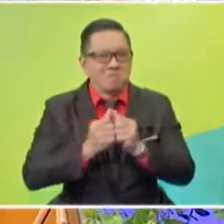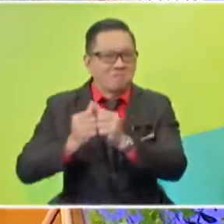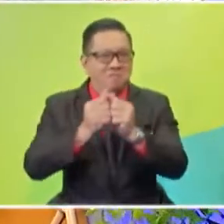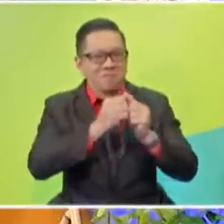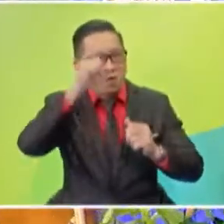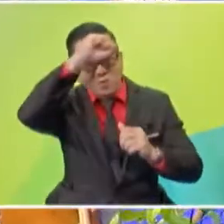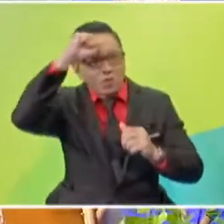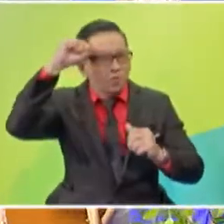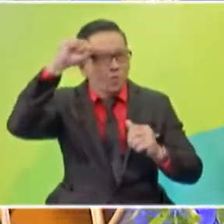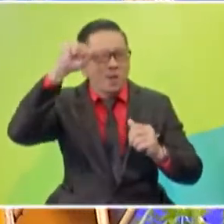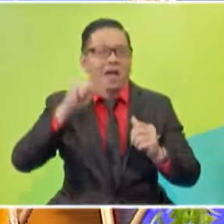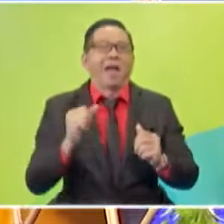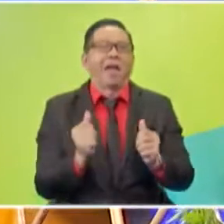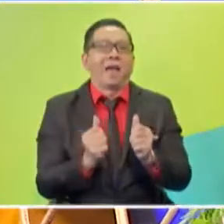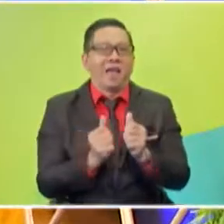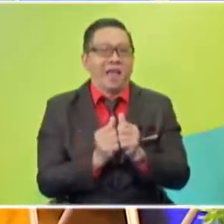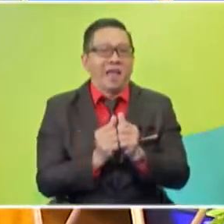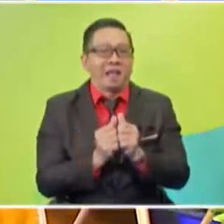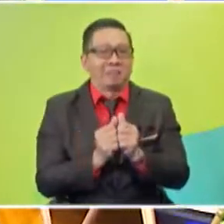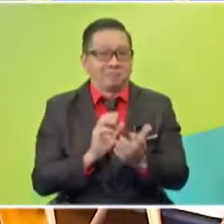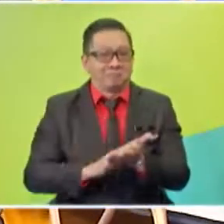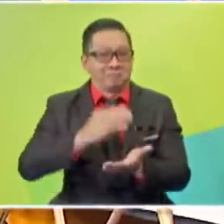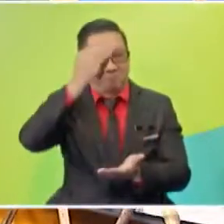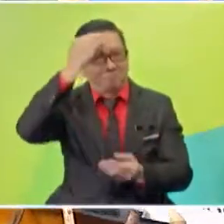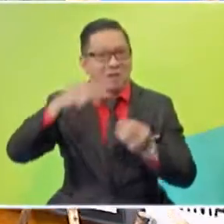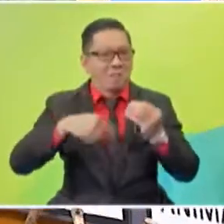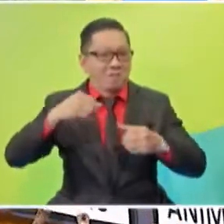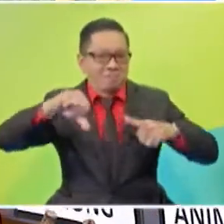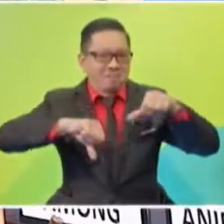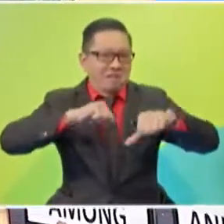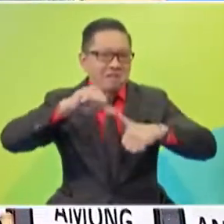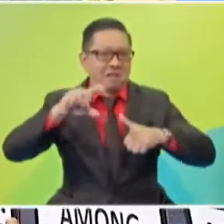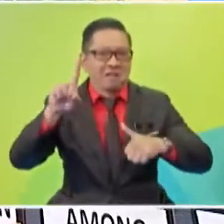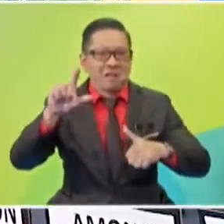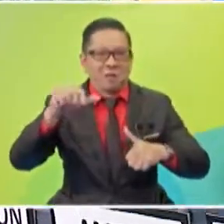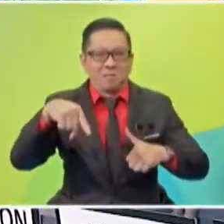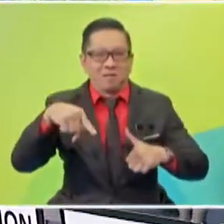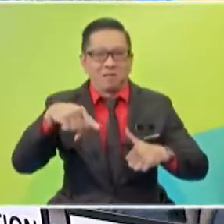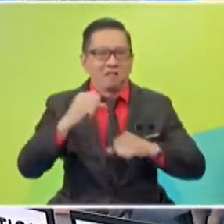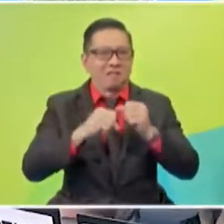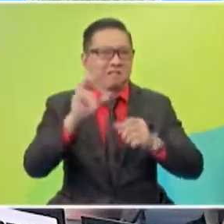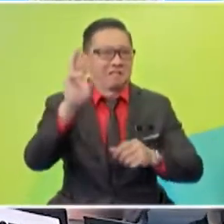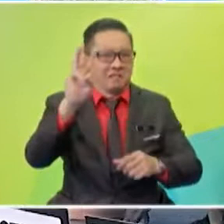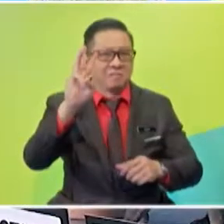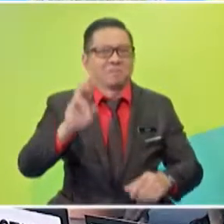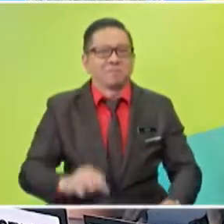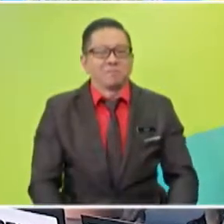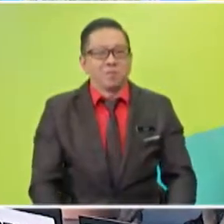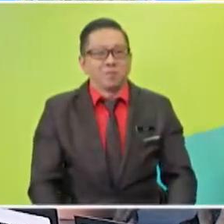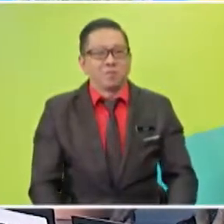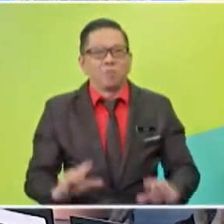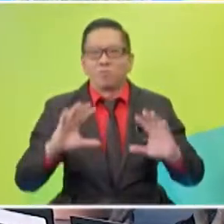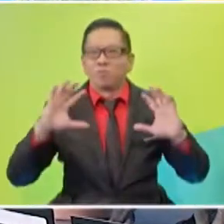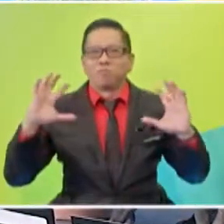as your host. And our subject for today is Science DLP Year 6. As you can see, our studio has so